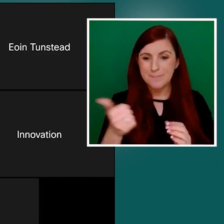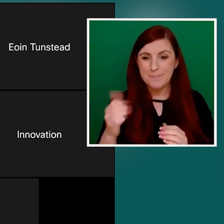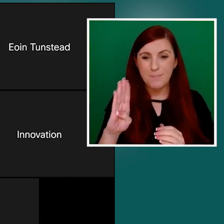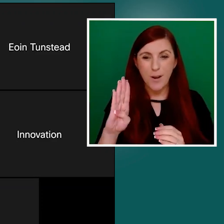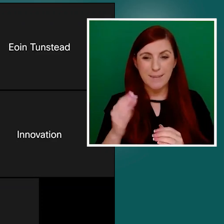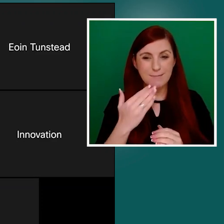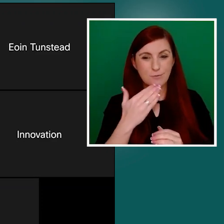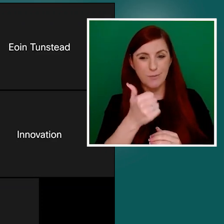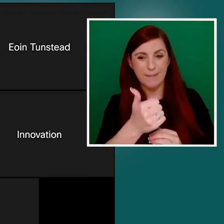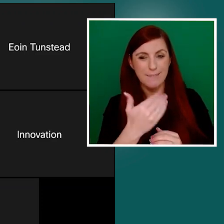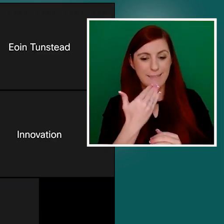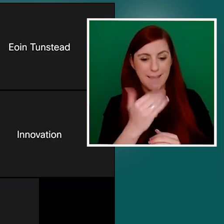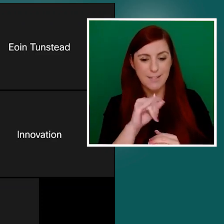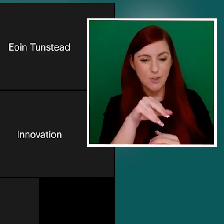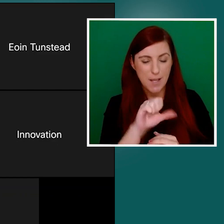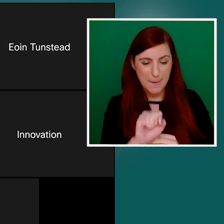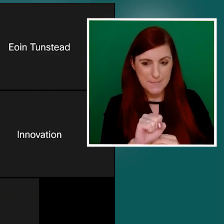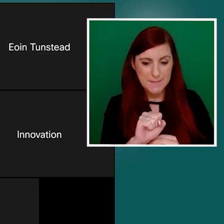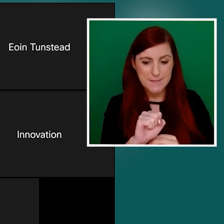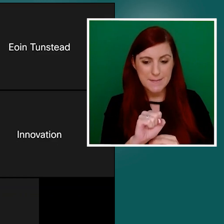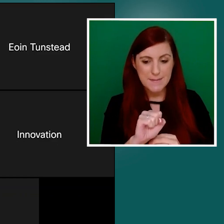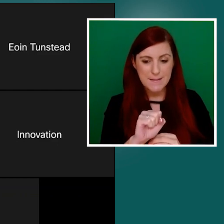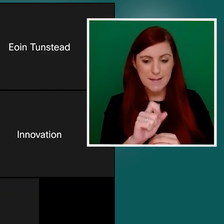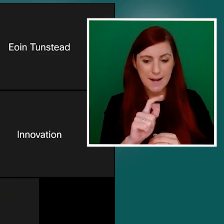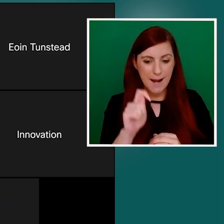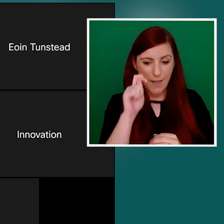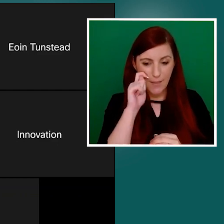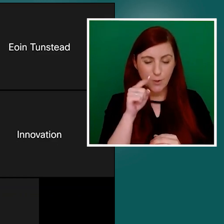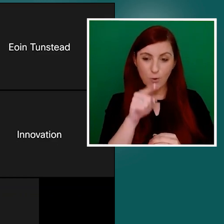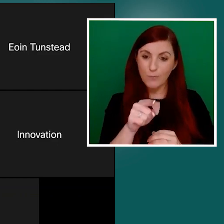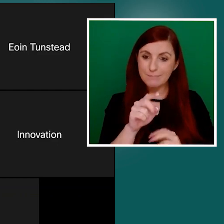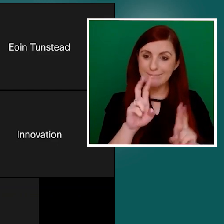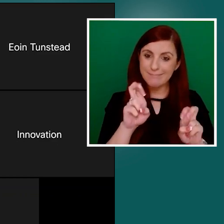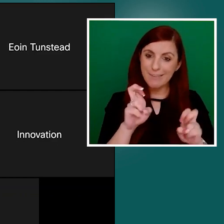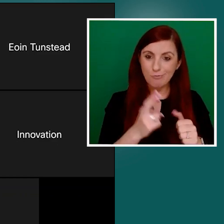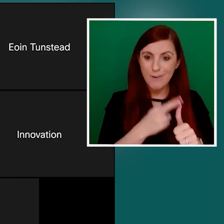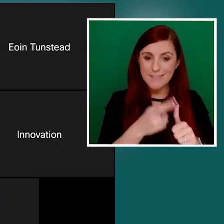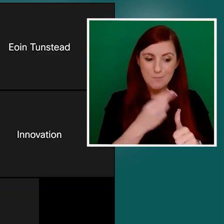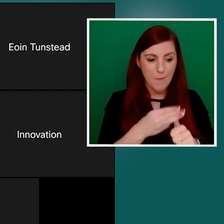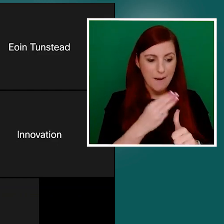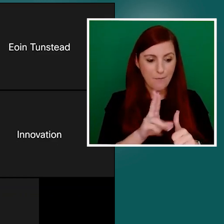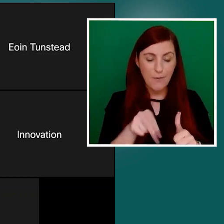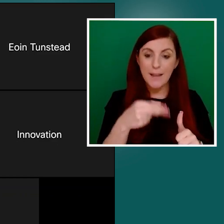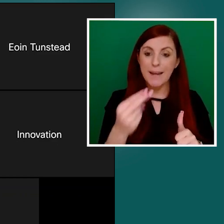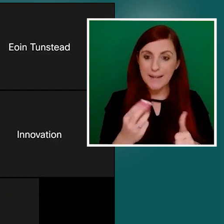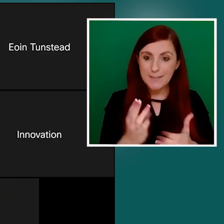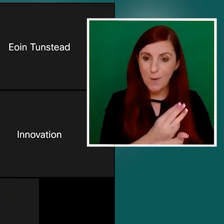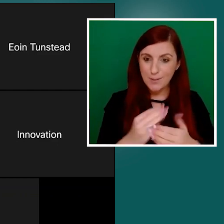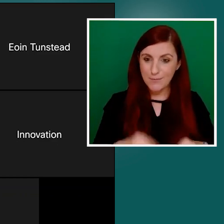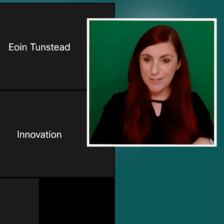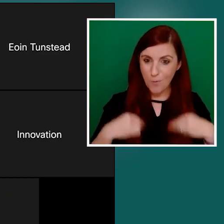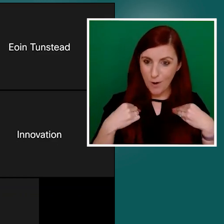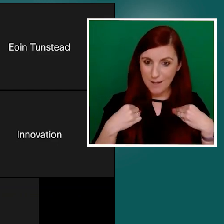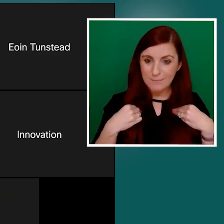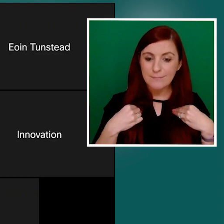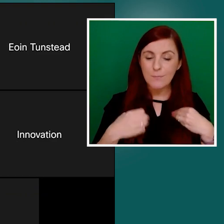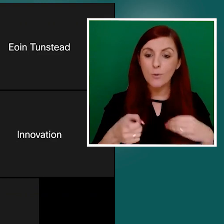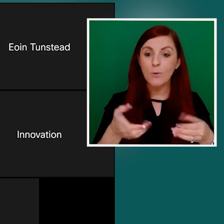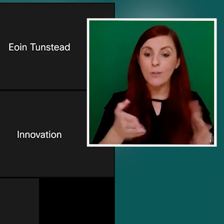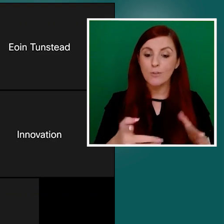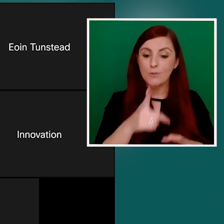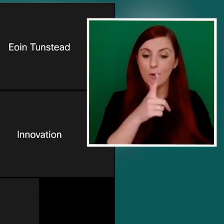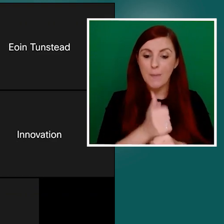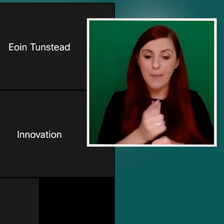very much, James. And I think you've segued us very nicely into the next section of the morning when you touched on that whole area of